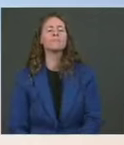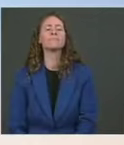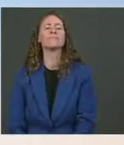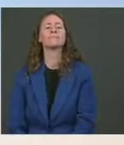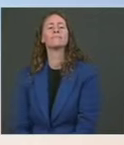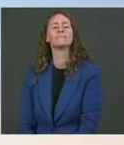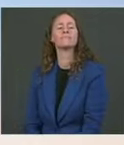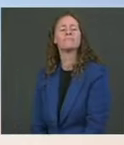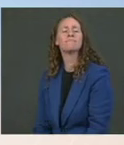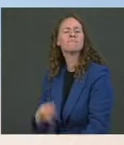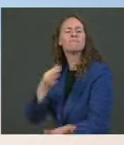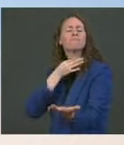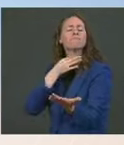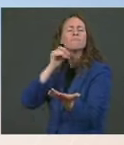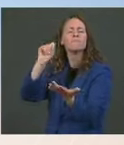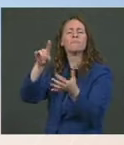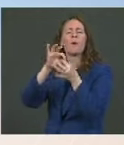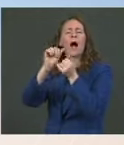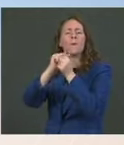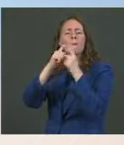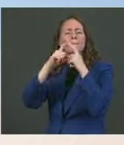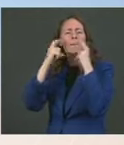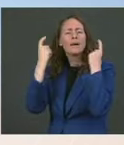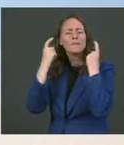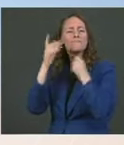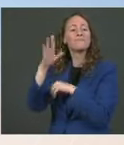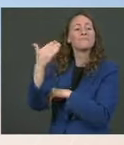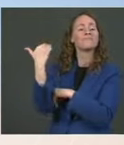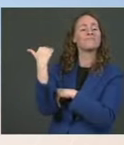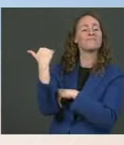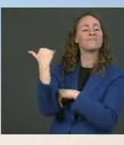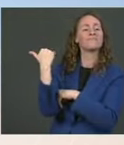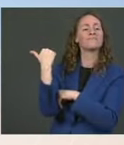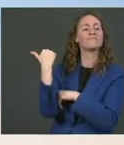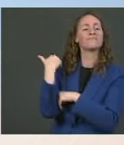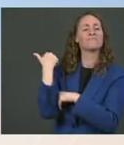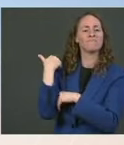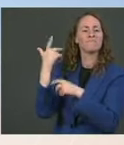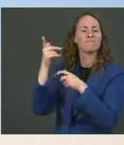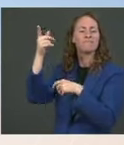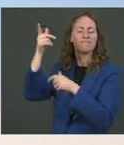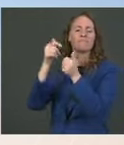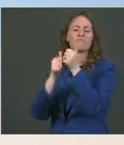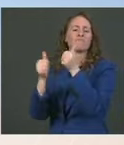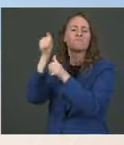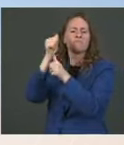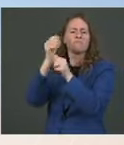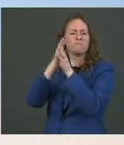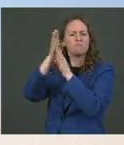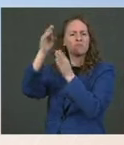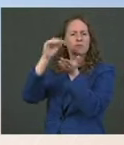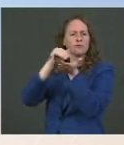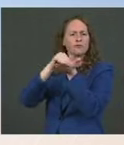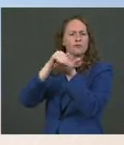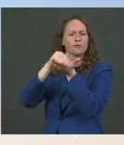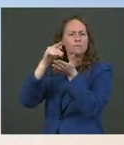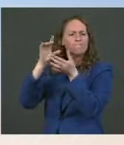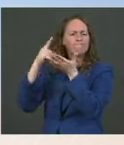including the former Surgeon General today, Jerome Adams, have said it's not just about vaccinations, that the